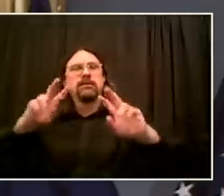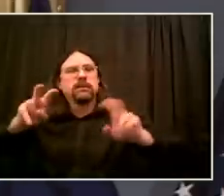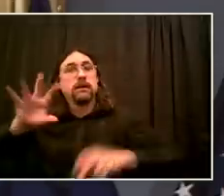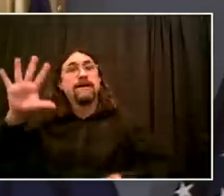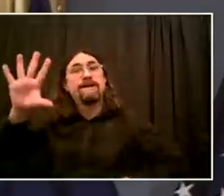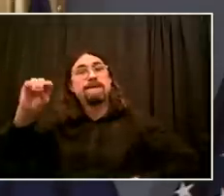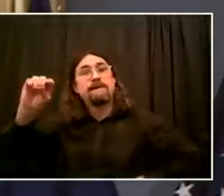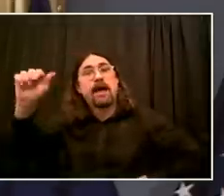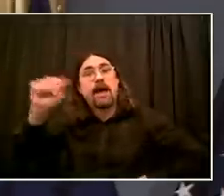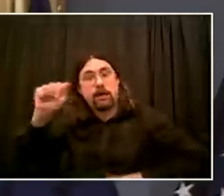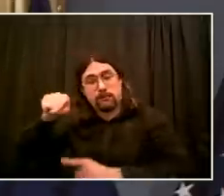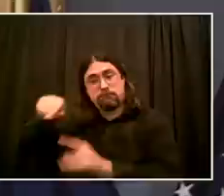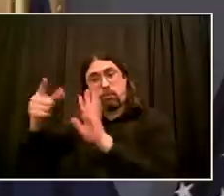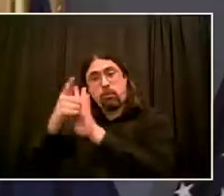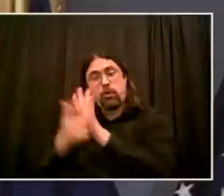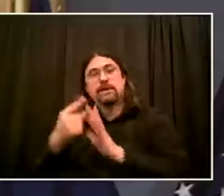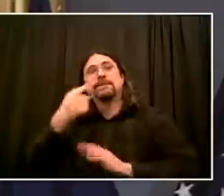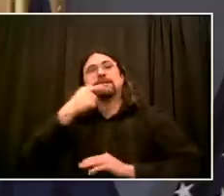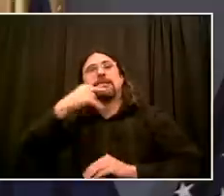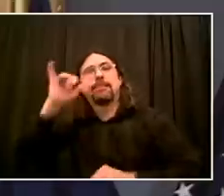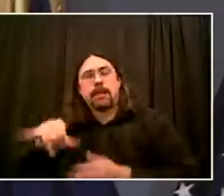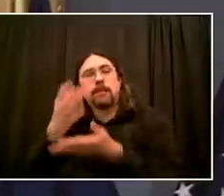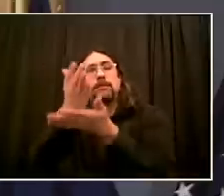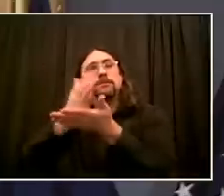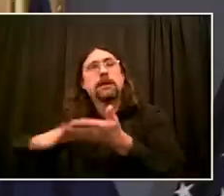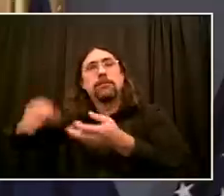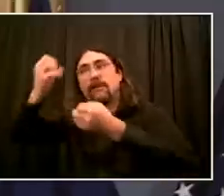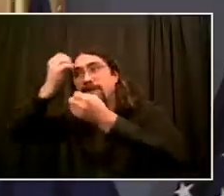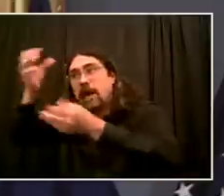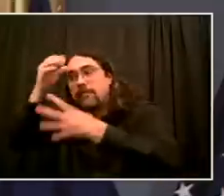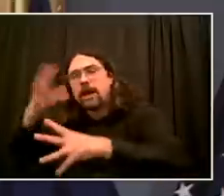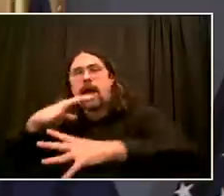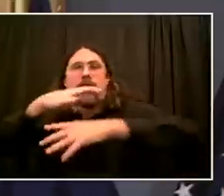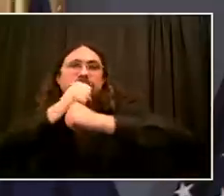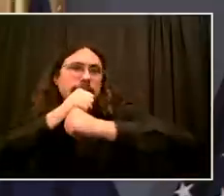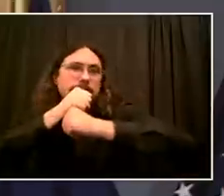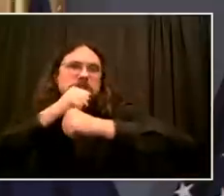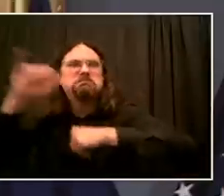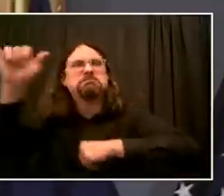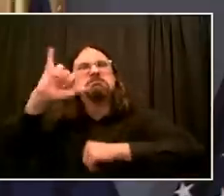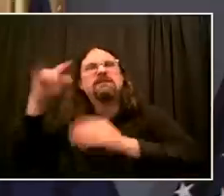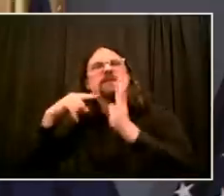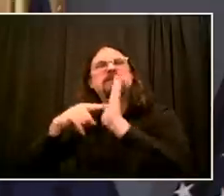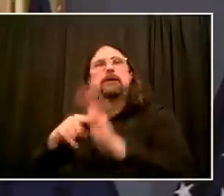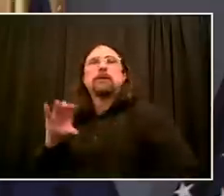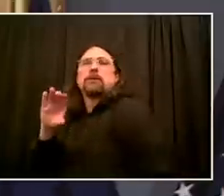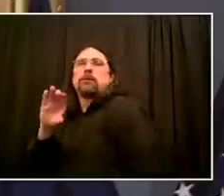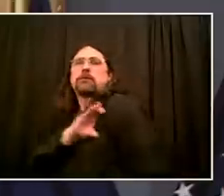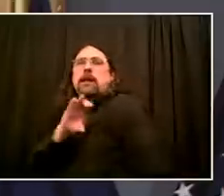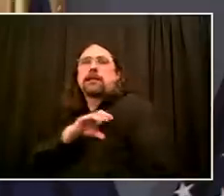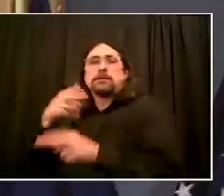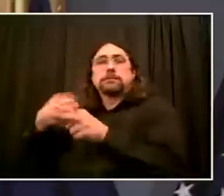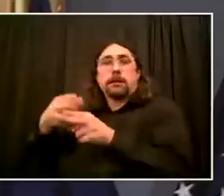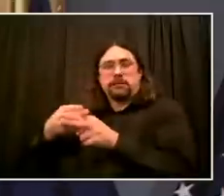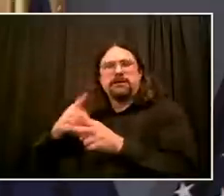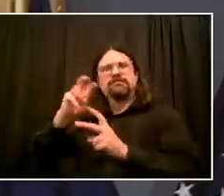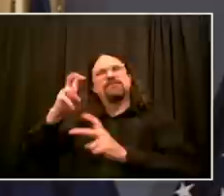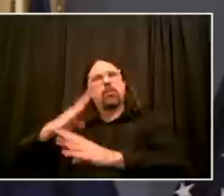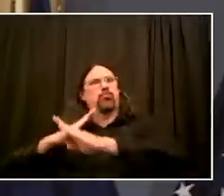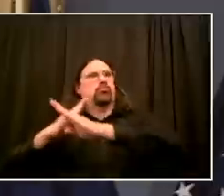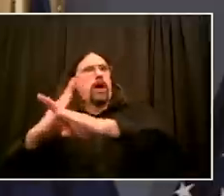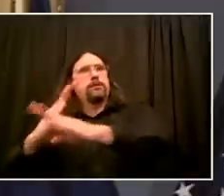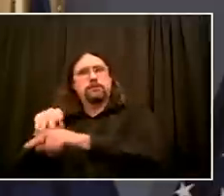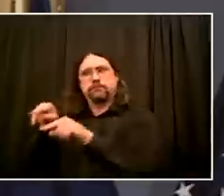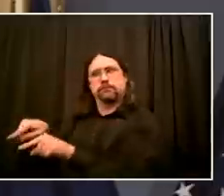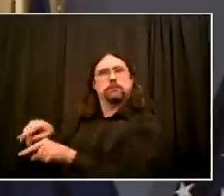fully. But the 50A law, as it stands now, inhibits transparency and corrodes trust between police and community.